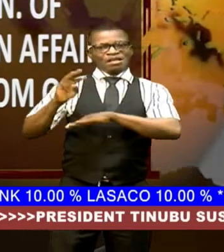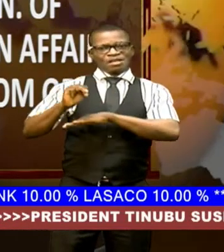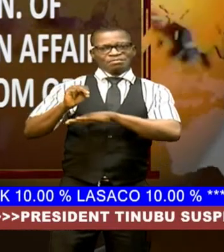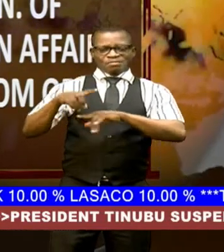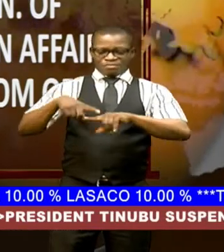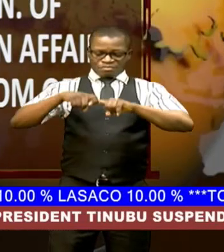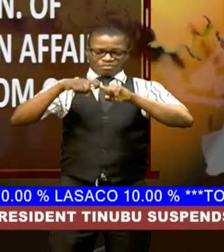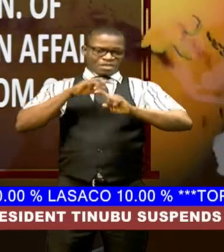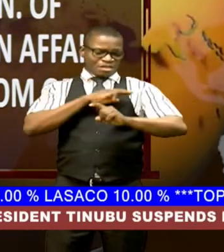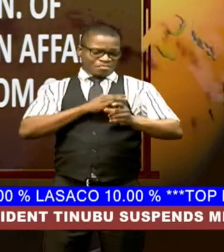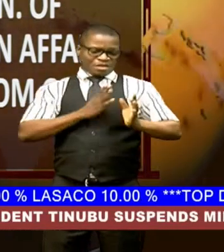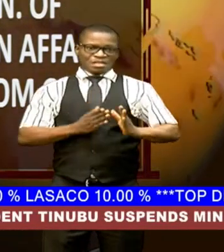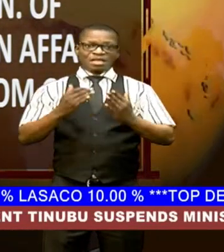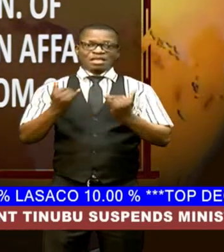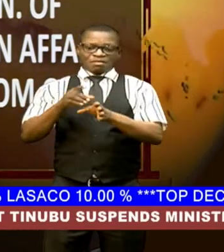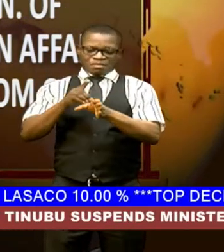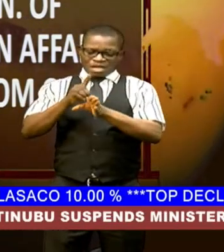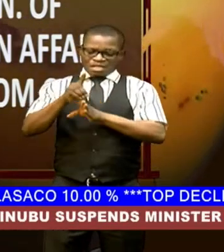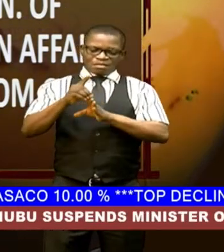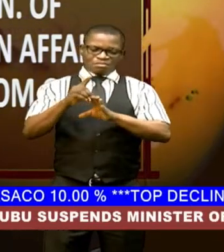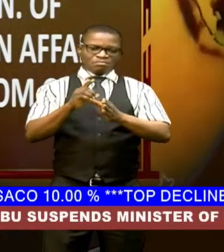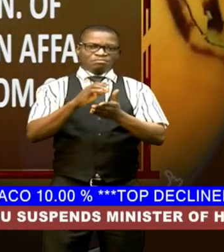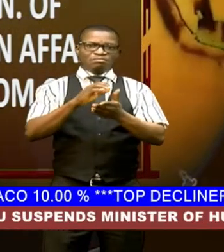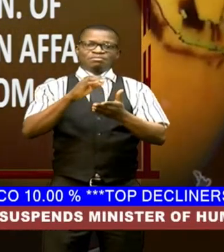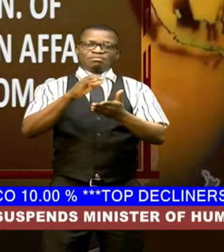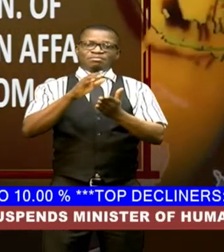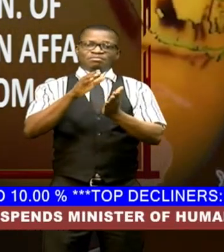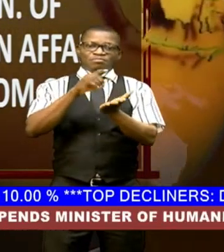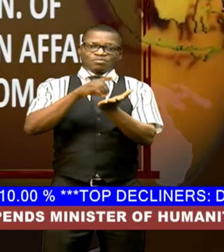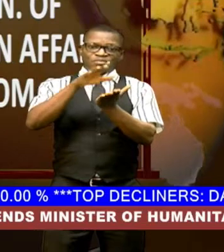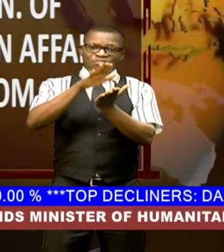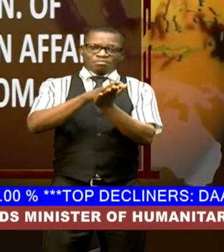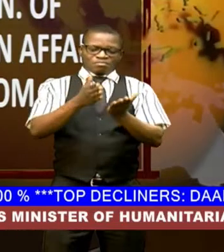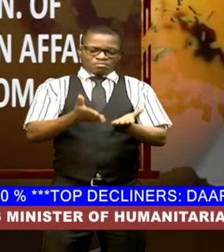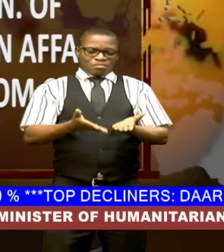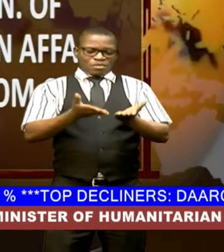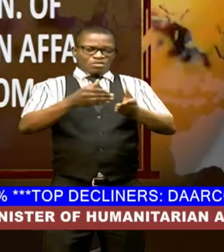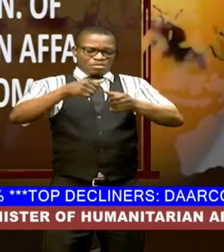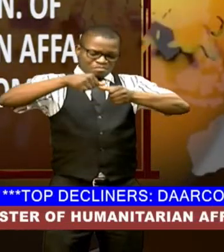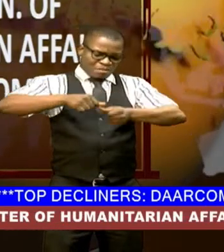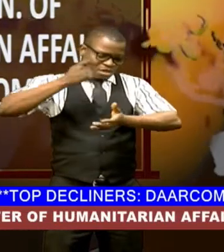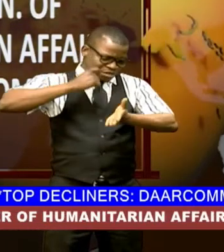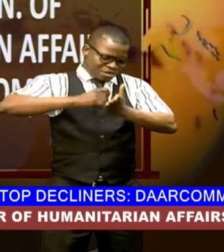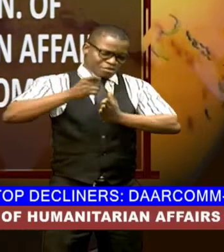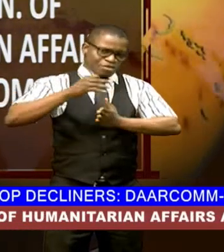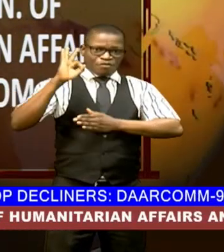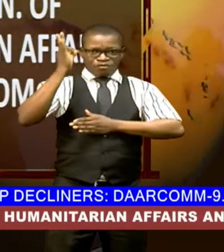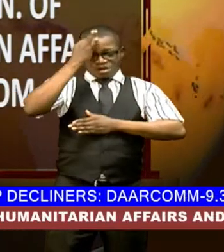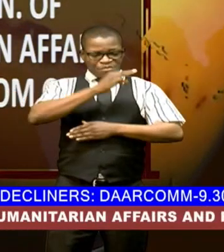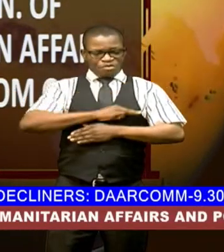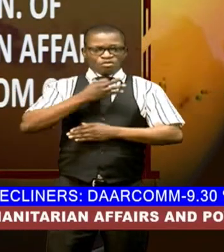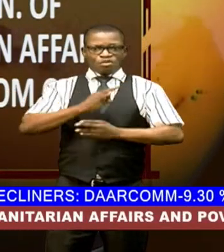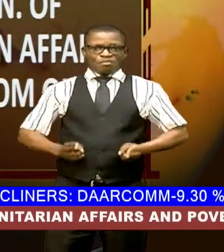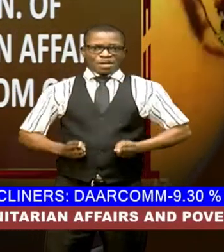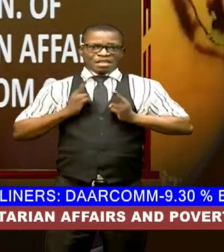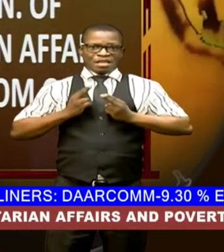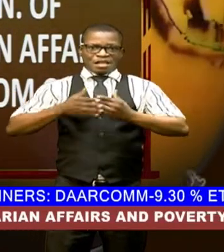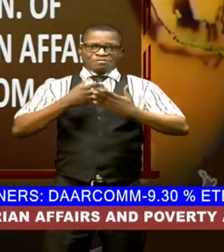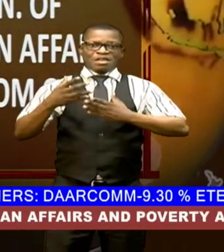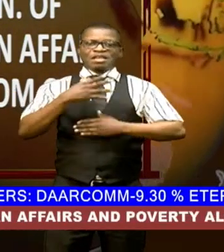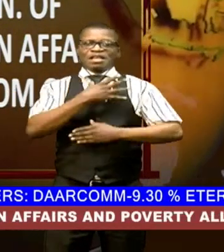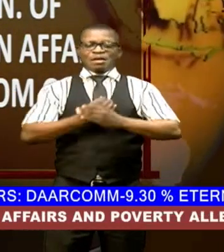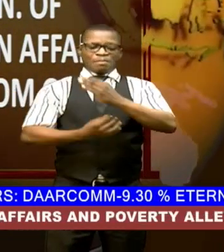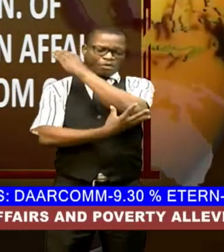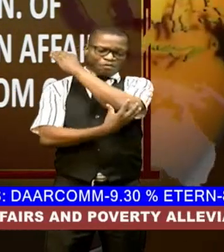minister is hereby directed to hand over to the permanent secretary of the federal minister of humanitarian affairs and poverty alleviation